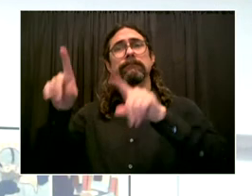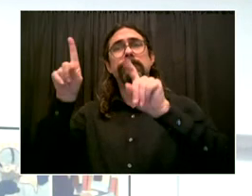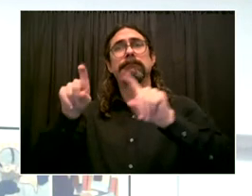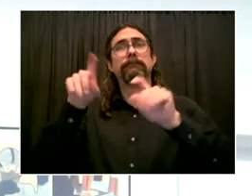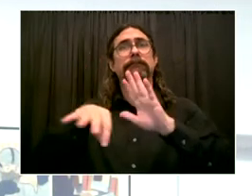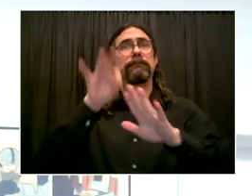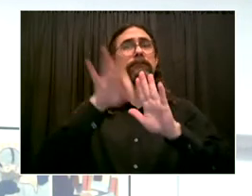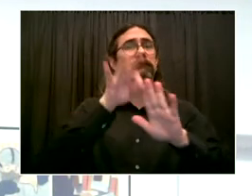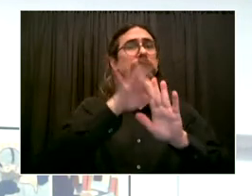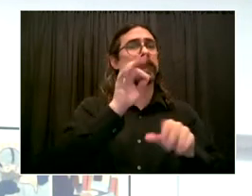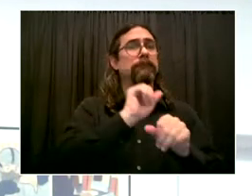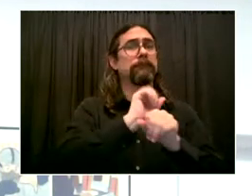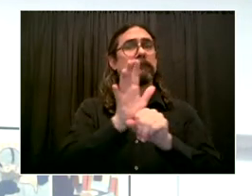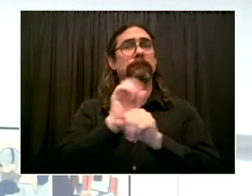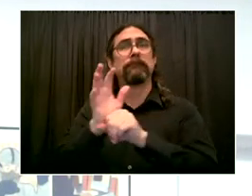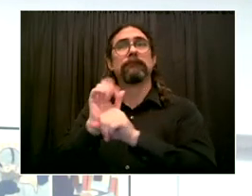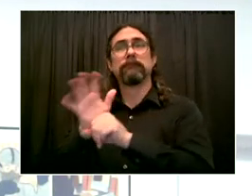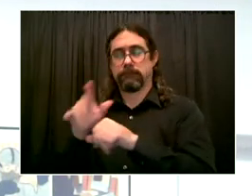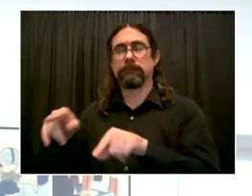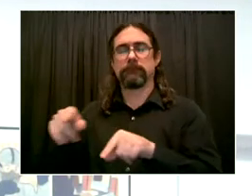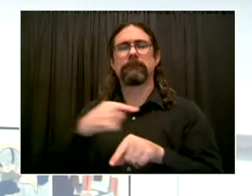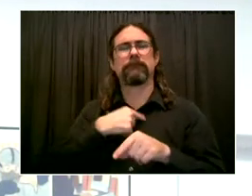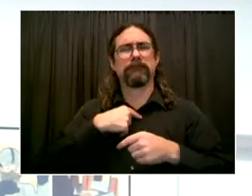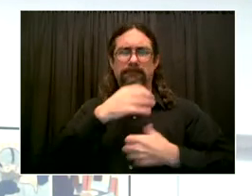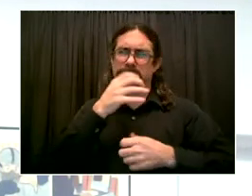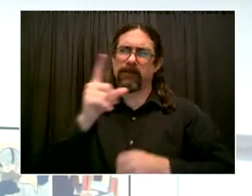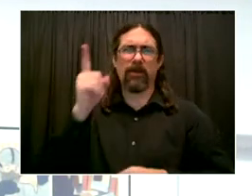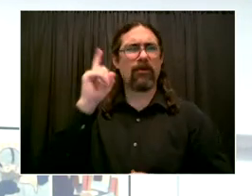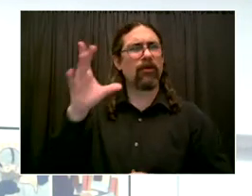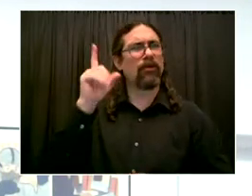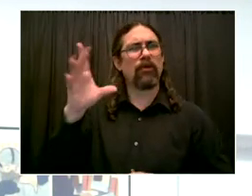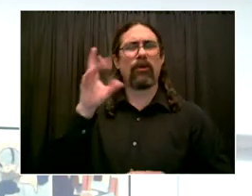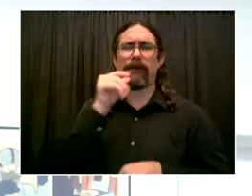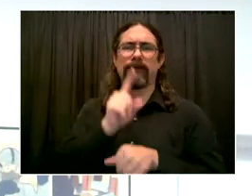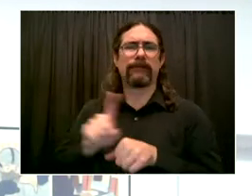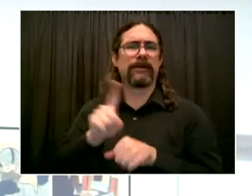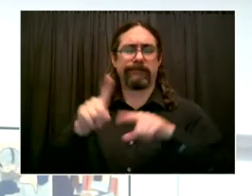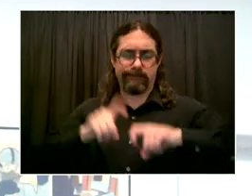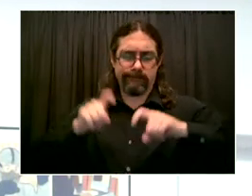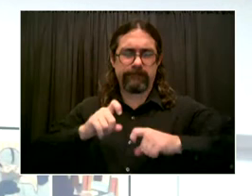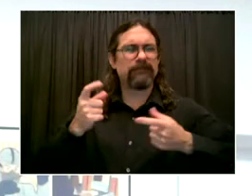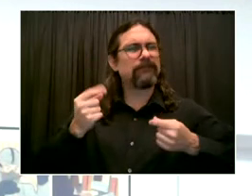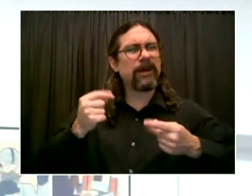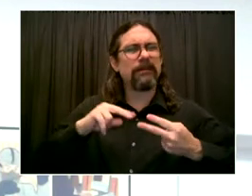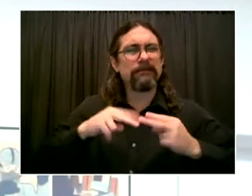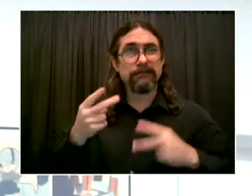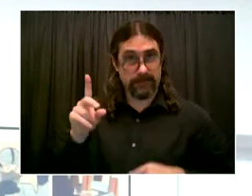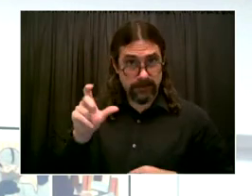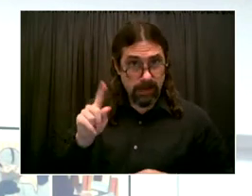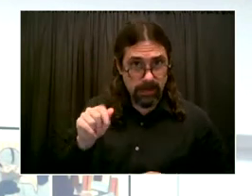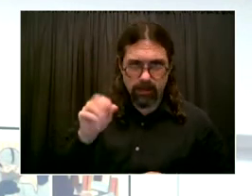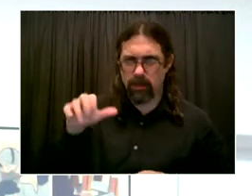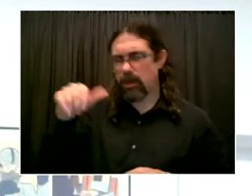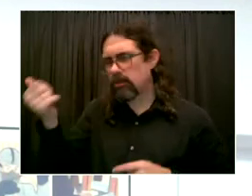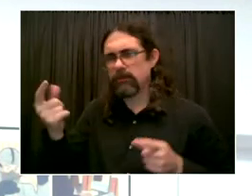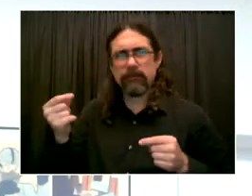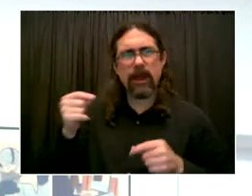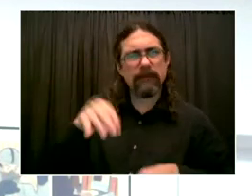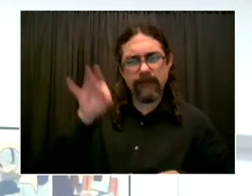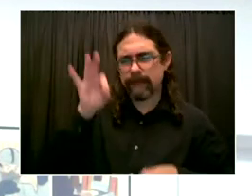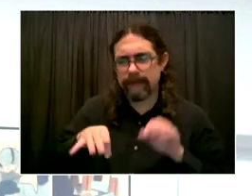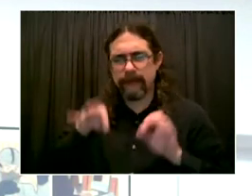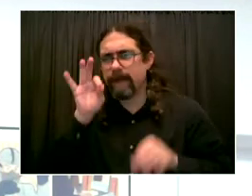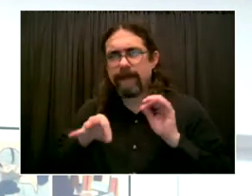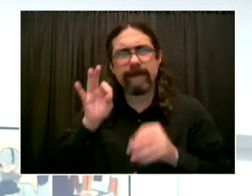about its global spread. A lot is still unknown about Omicron because it's so early, but studies are underway, and we will